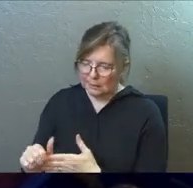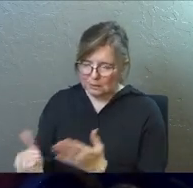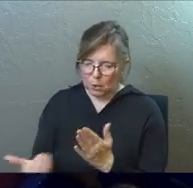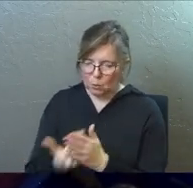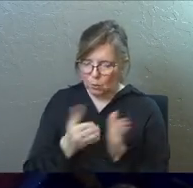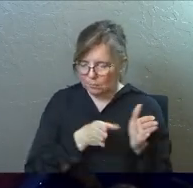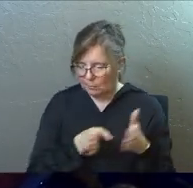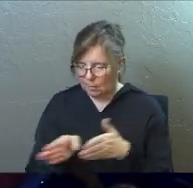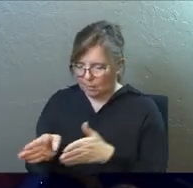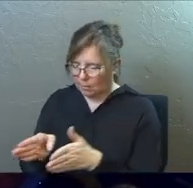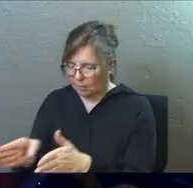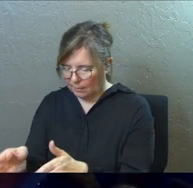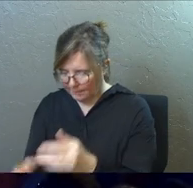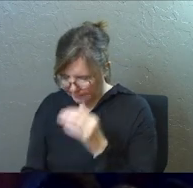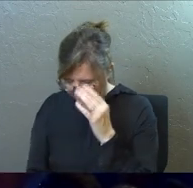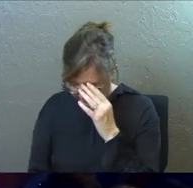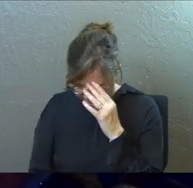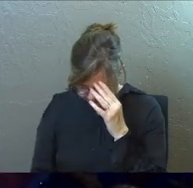a whole new path.